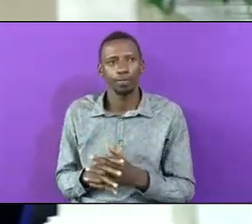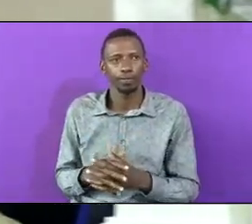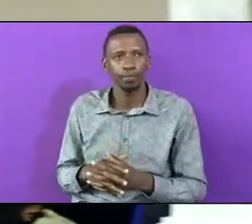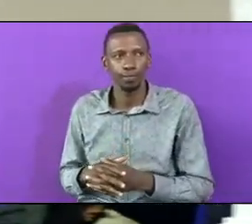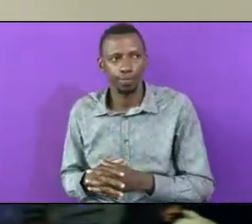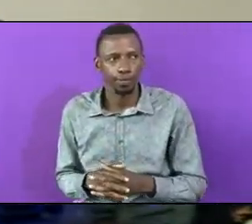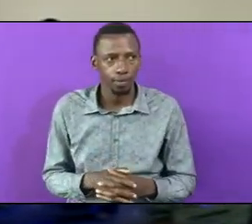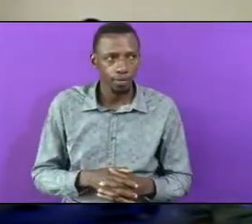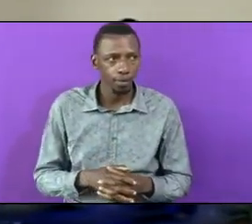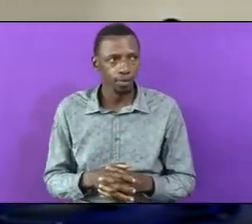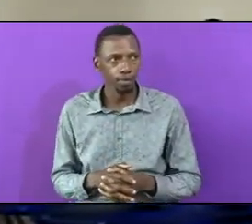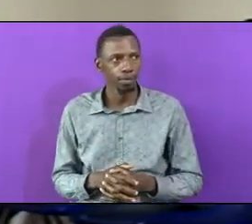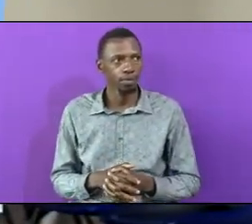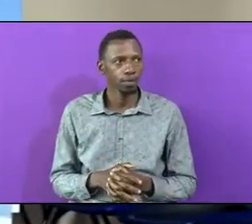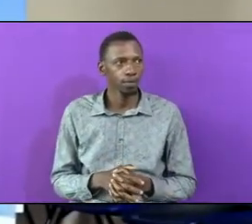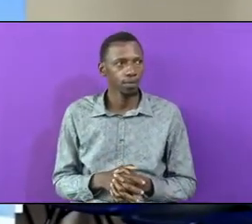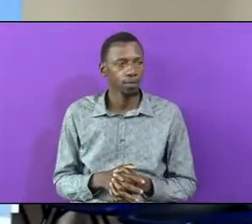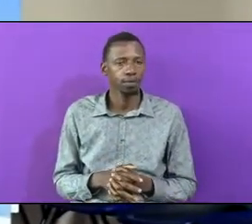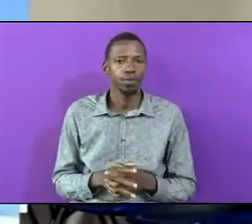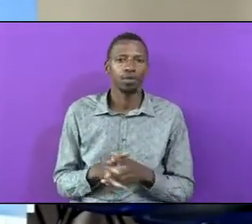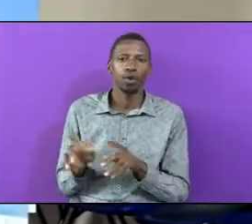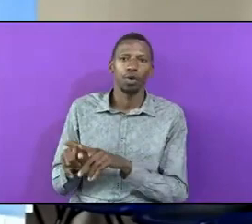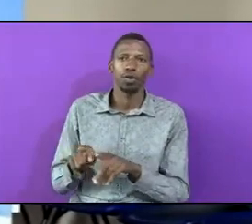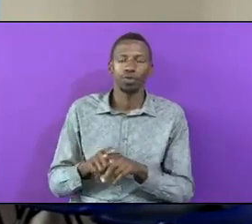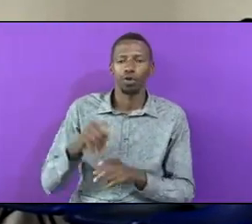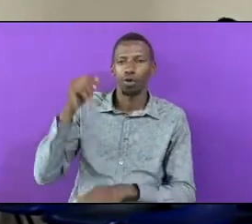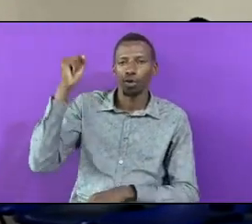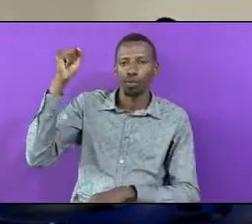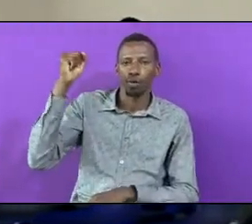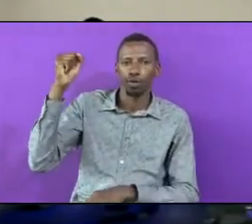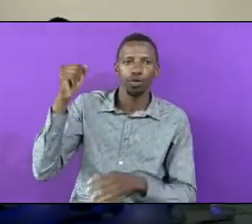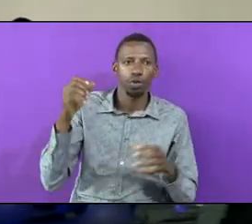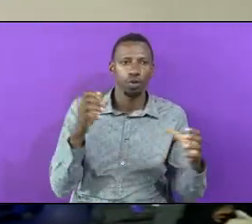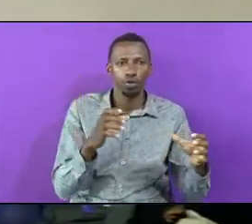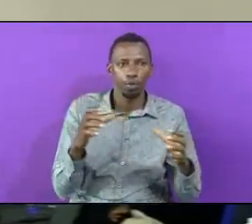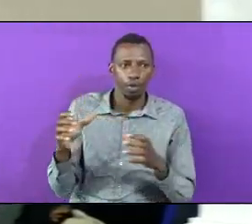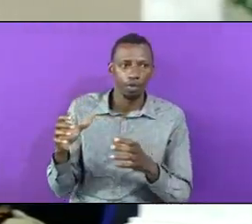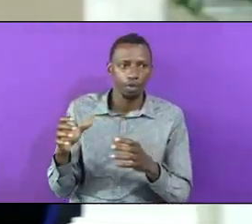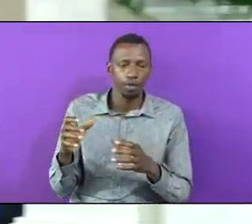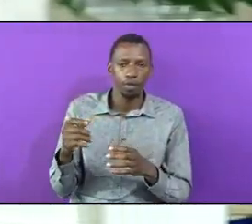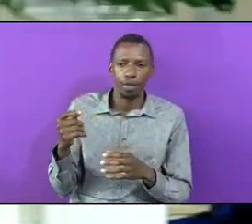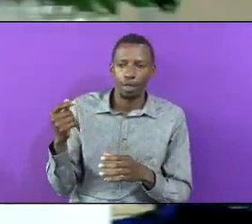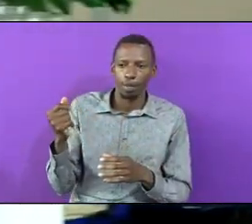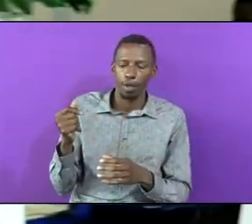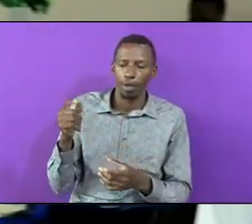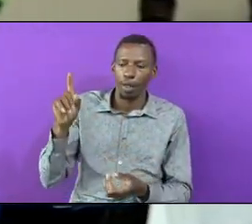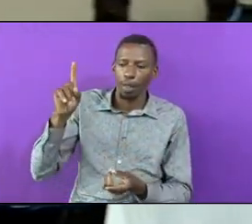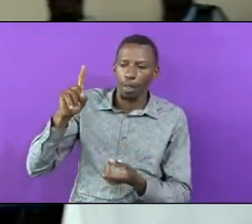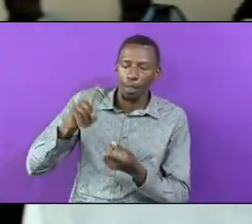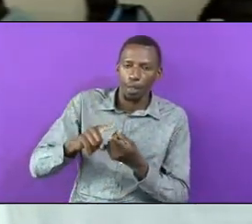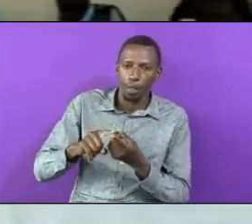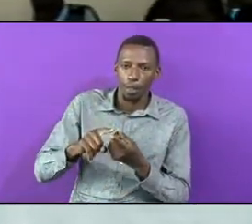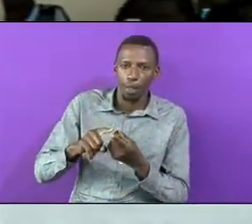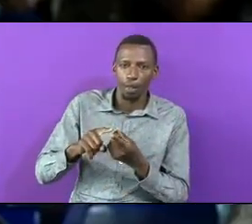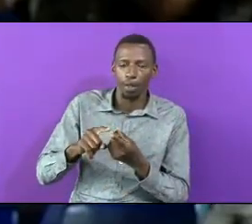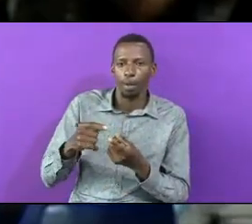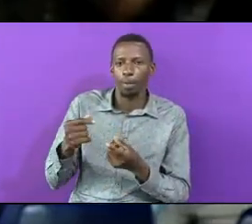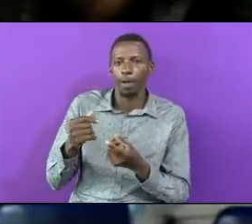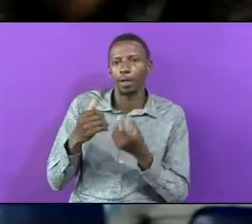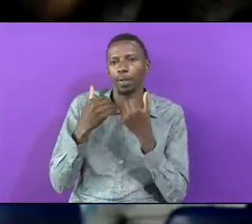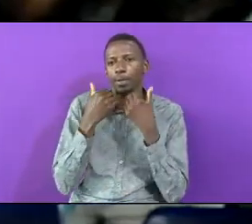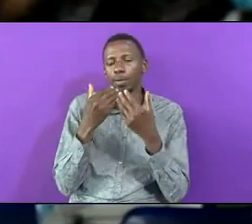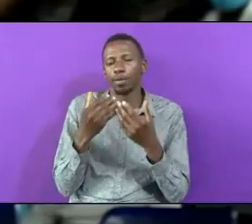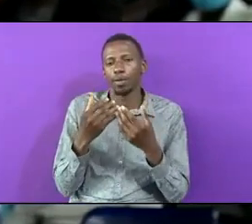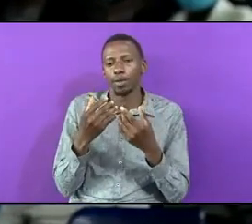Have Ended Even Political Parties Do Not Run Out Of Funds How Do We Let The Church Of God Run Out Of